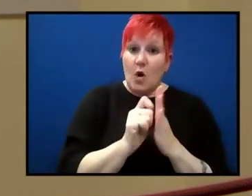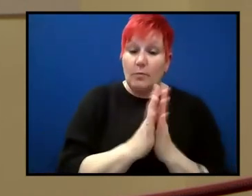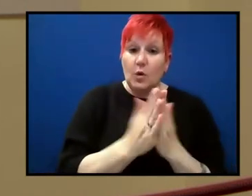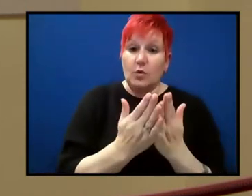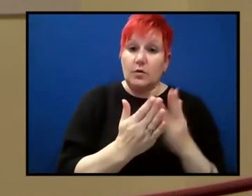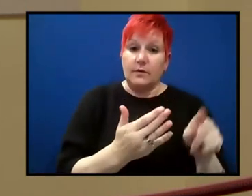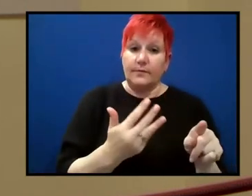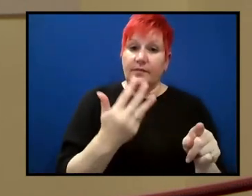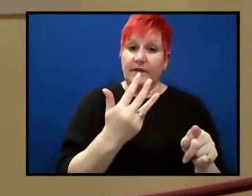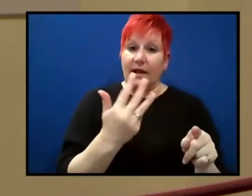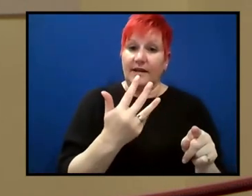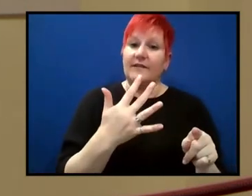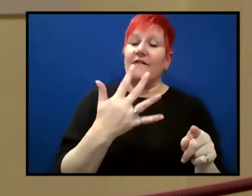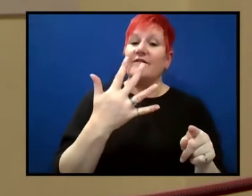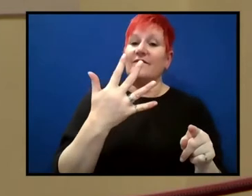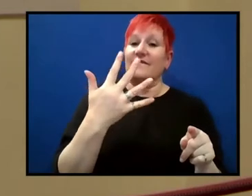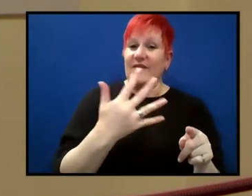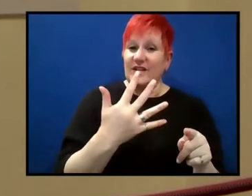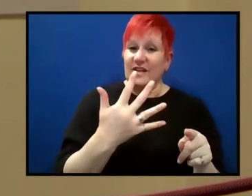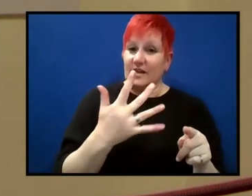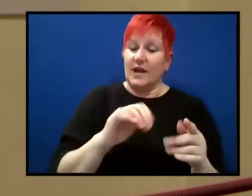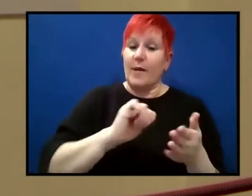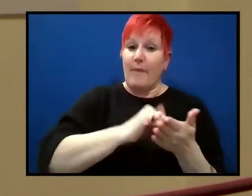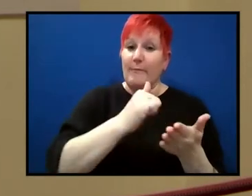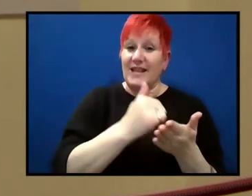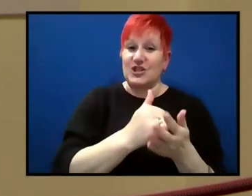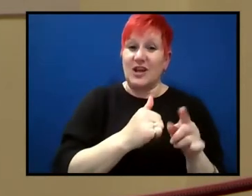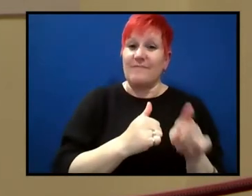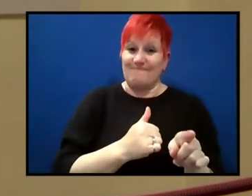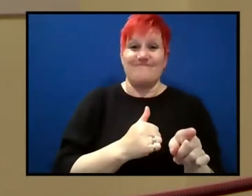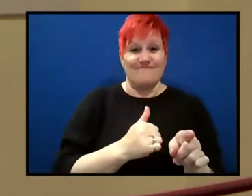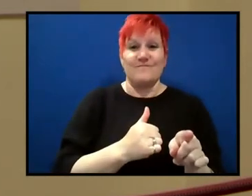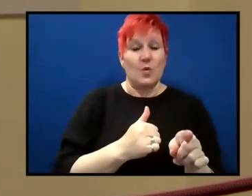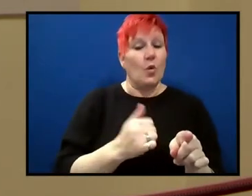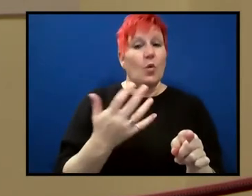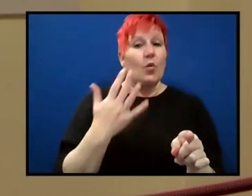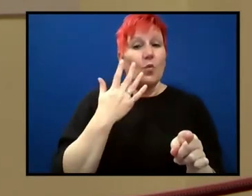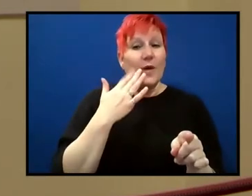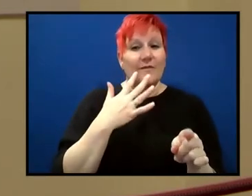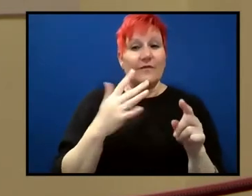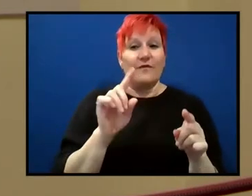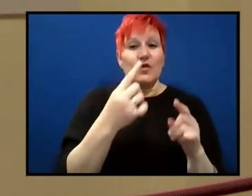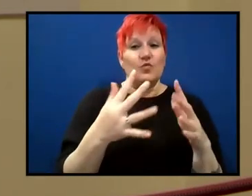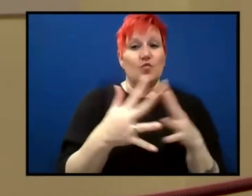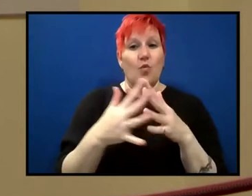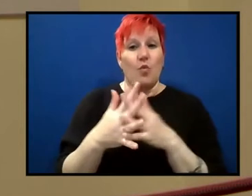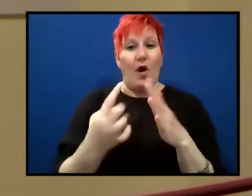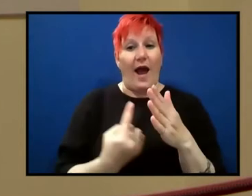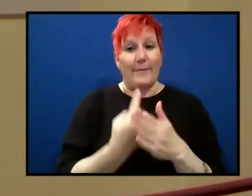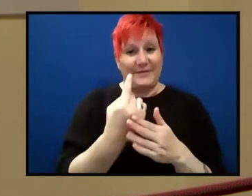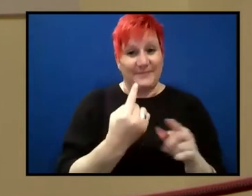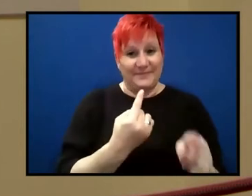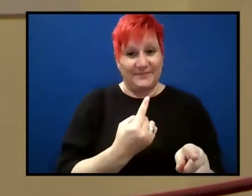1915, published in German in 1915 in the middle of the first world war. Uh, the English speaking